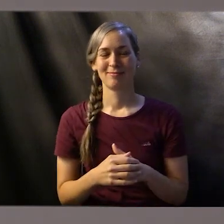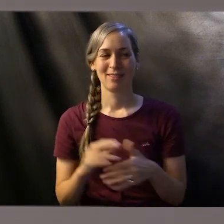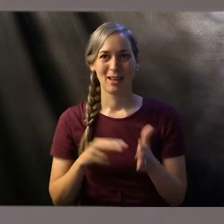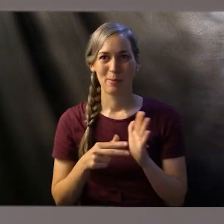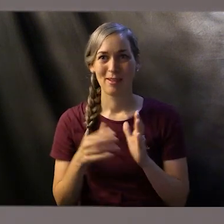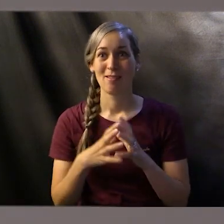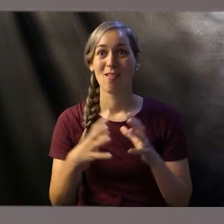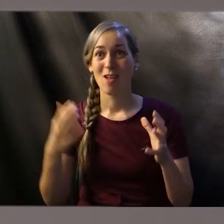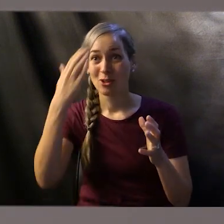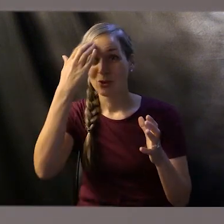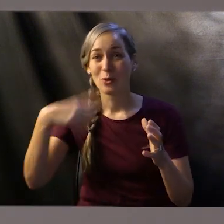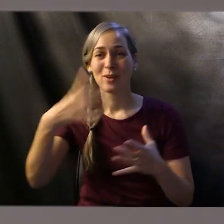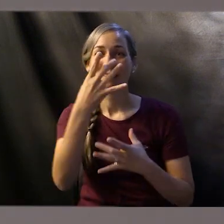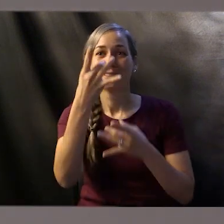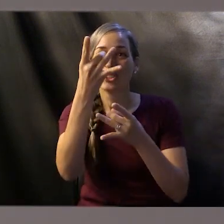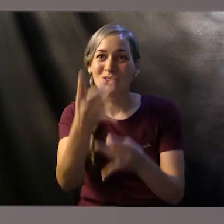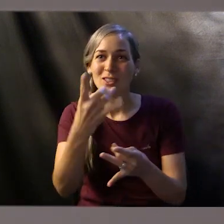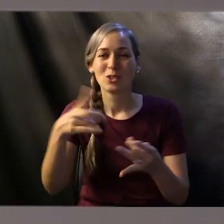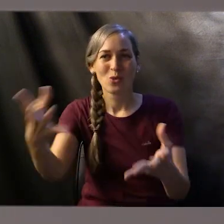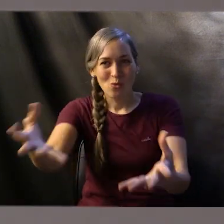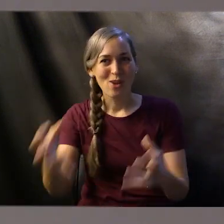interested, you'd like to hear.